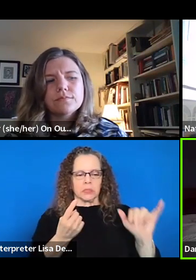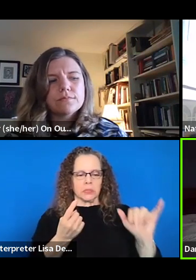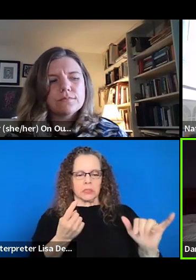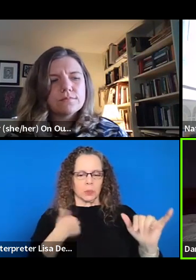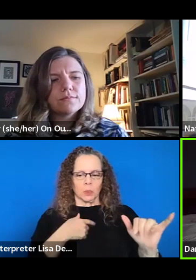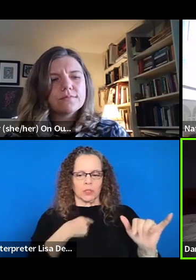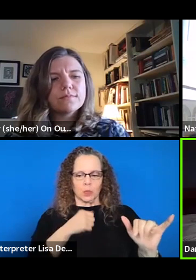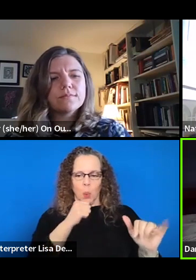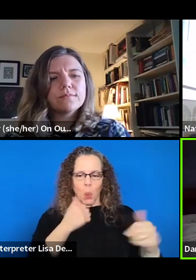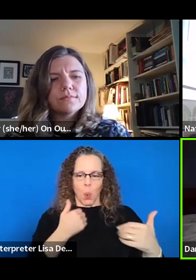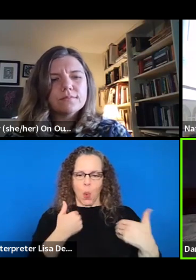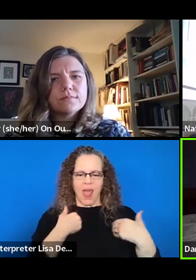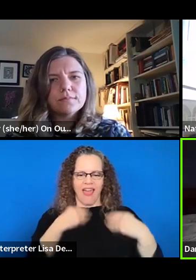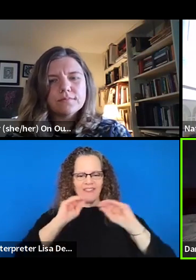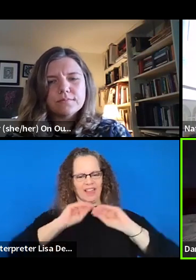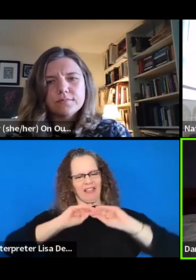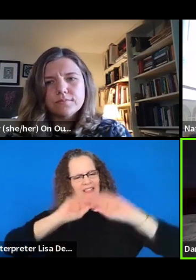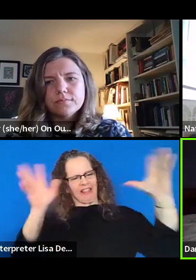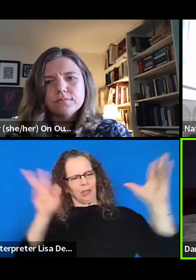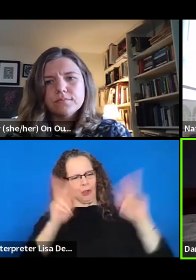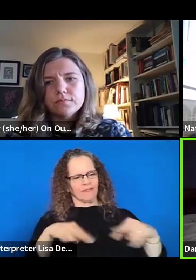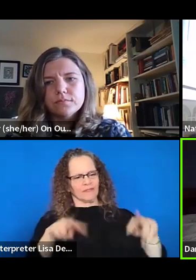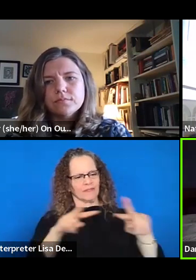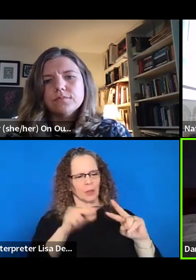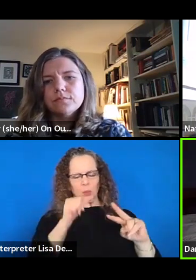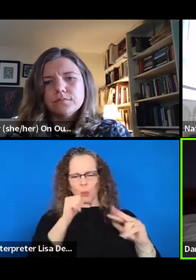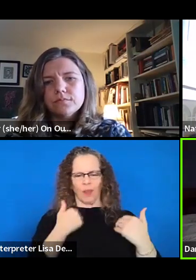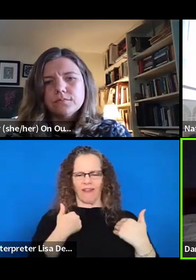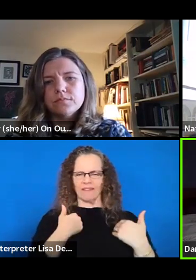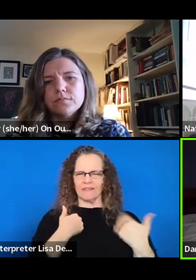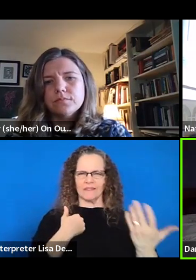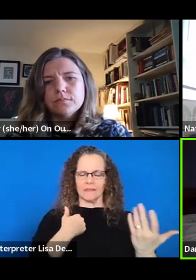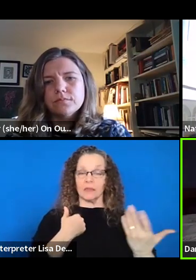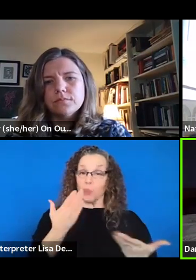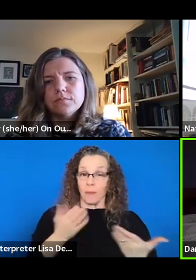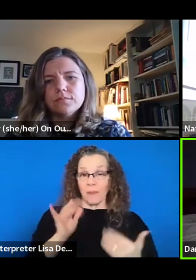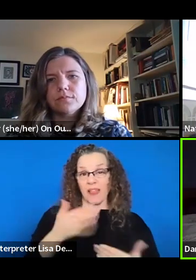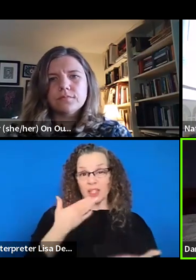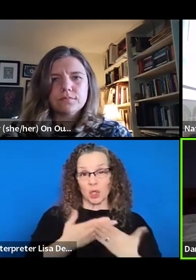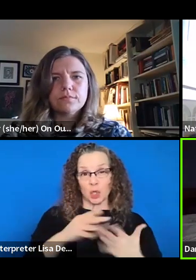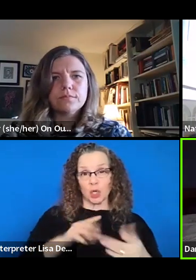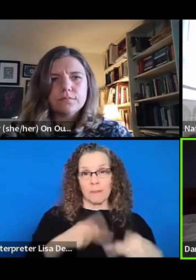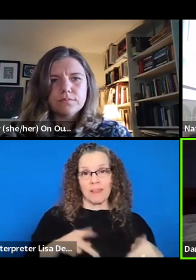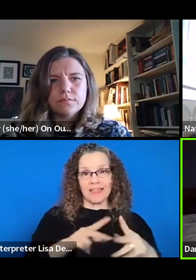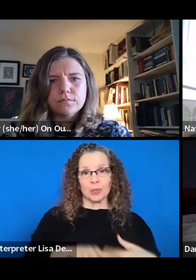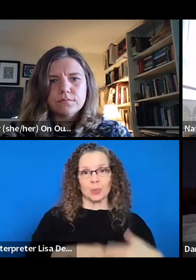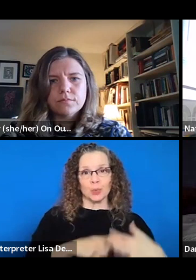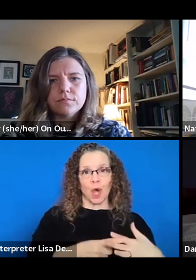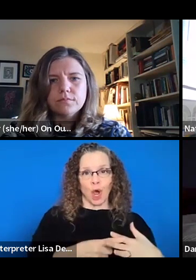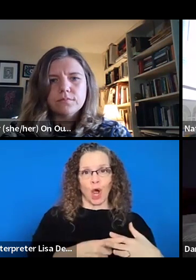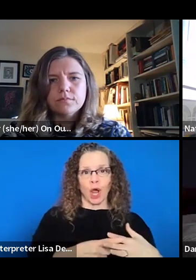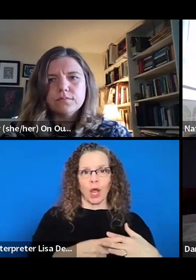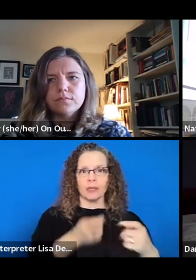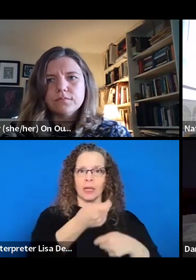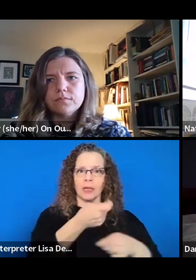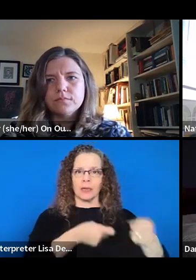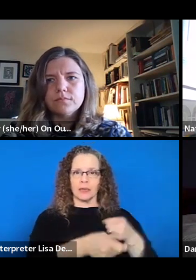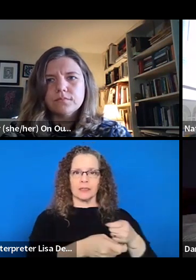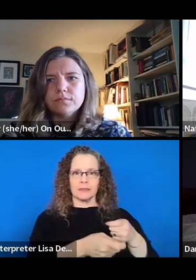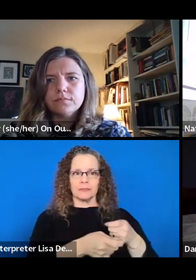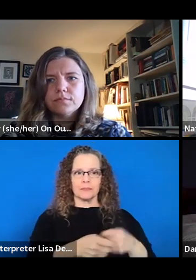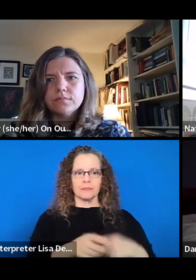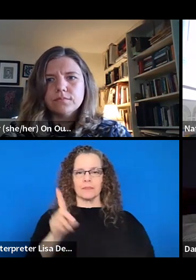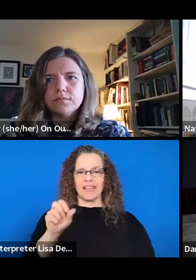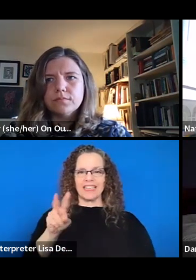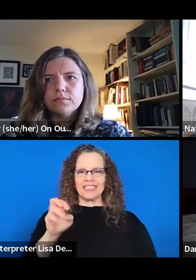the work that we do. And that also might be a good place to start to say, well, what do we want to be here instead? I think that that's a great place to start,